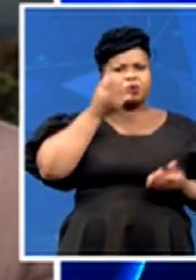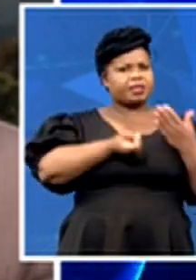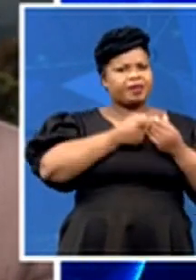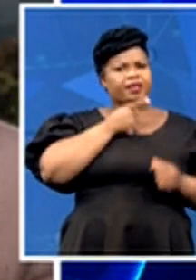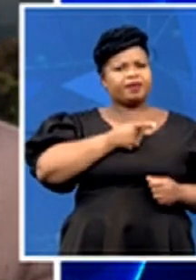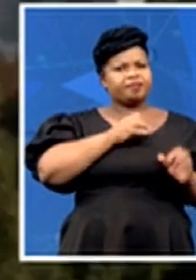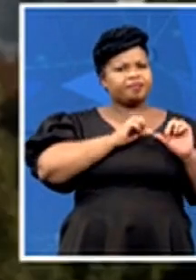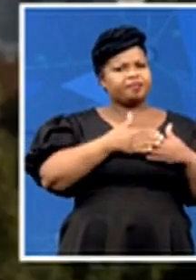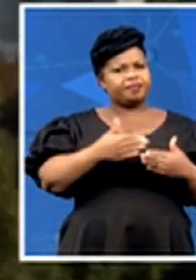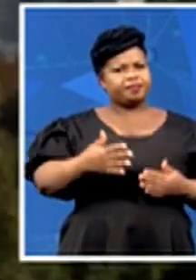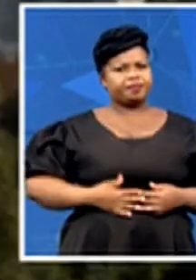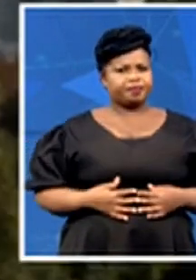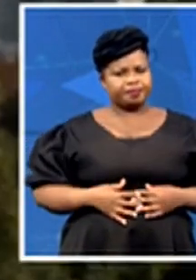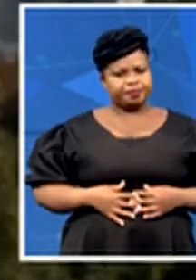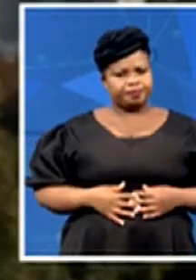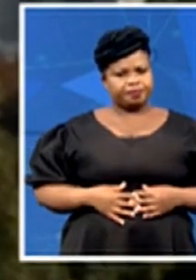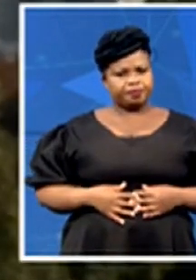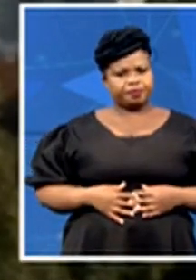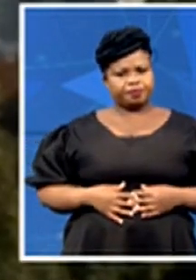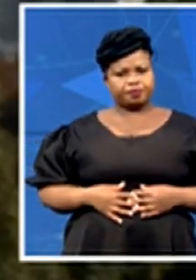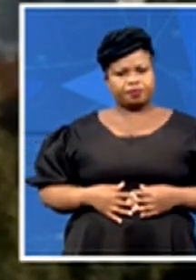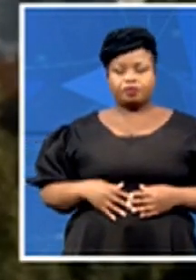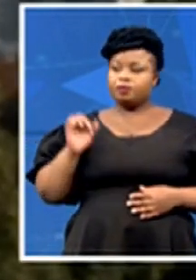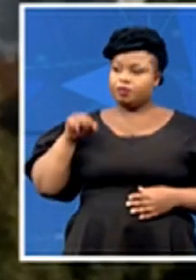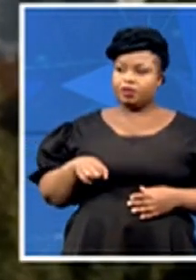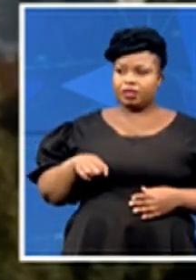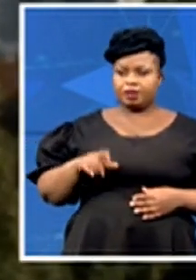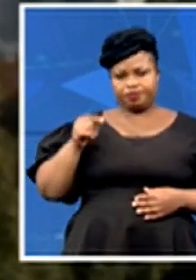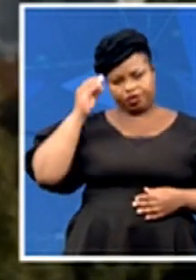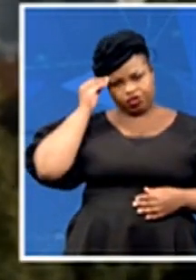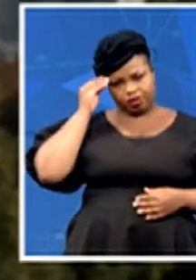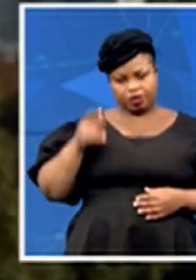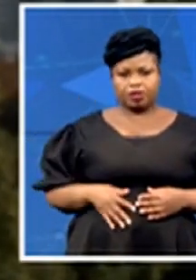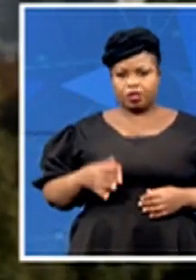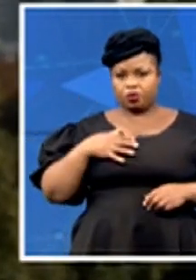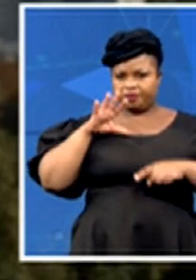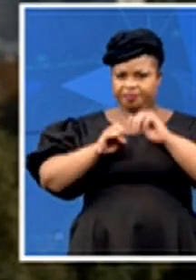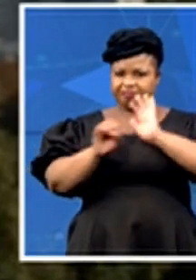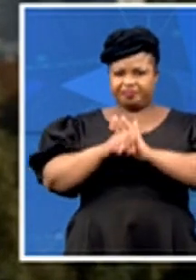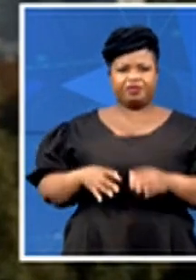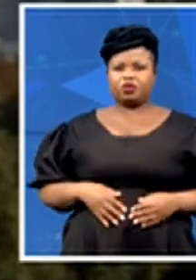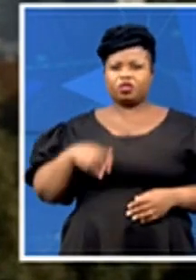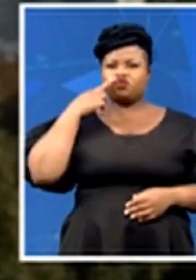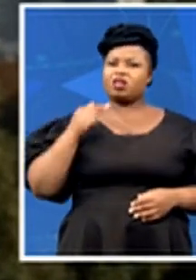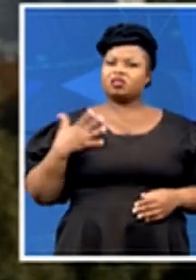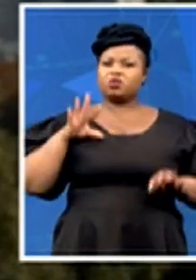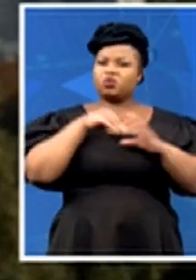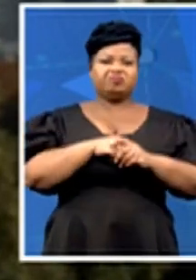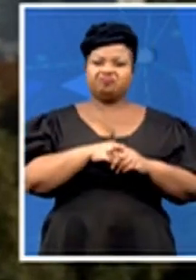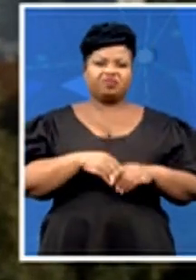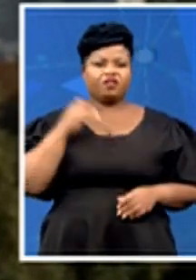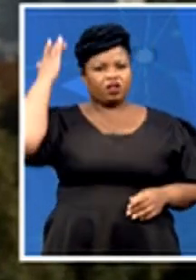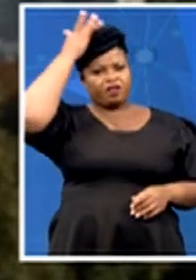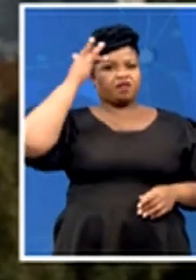yeah so there's an interesting distinction there to be made that russia has no intention of getting involved in afghanistan militarily but as you say